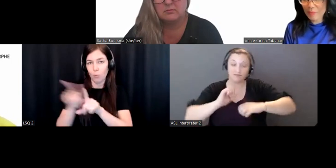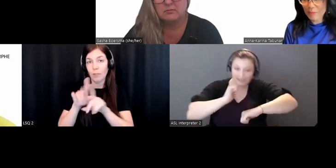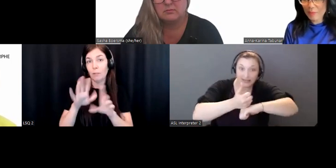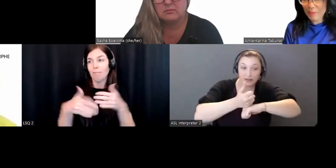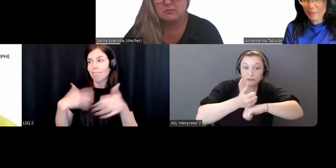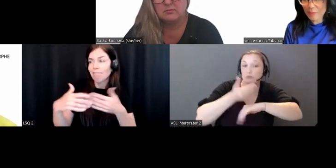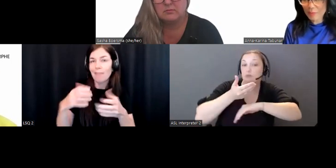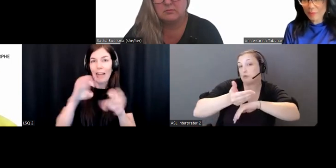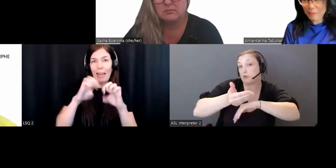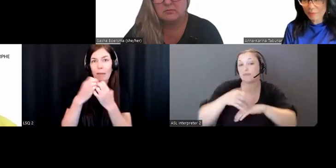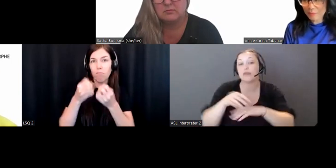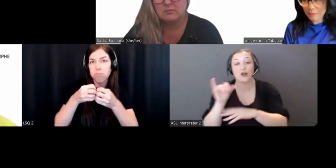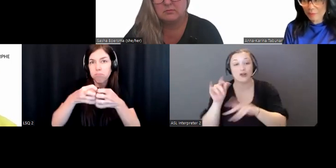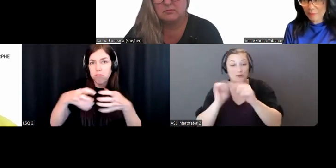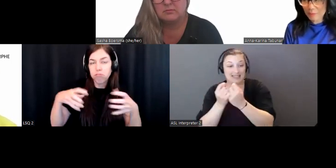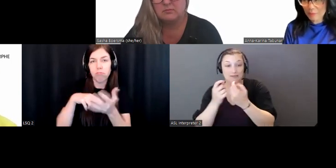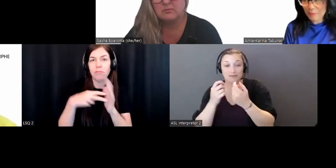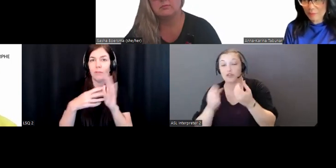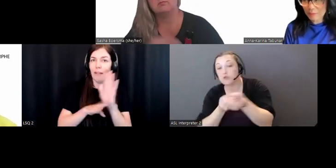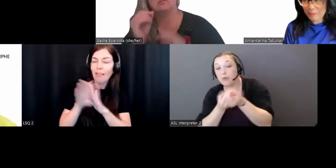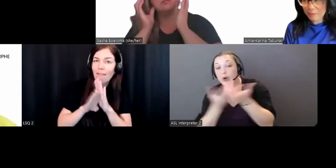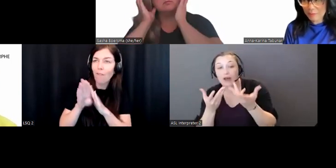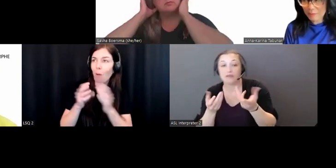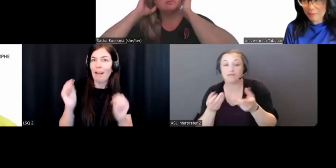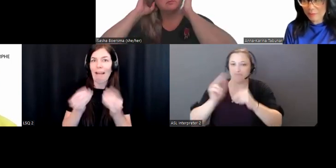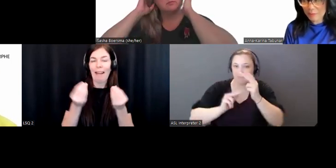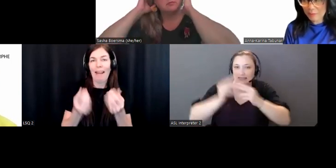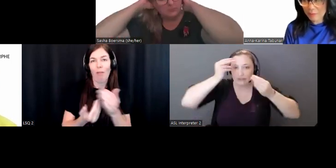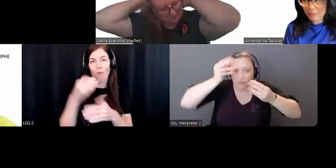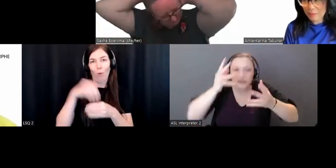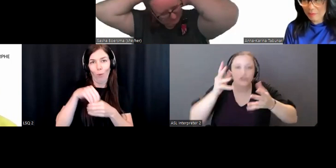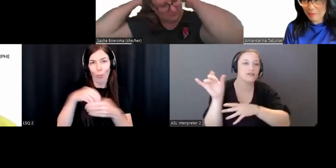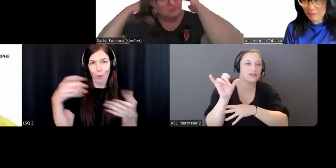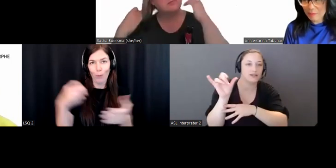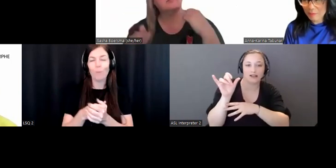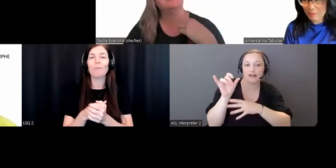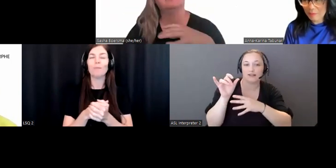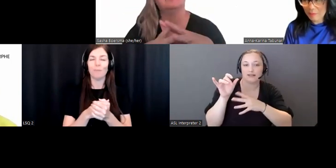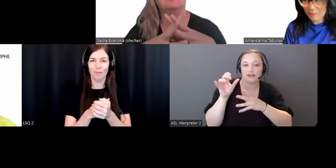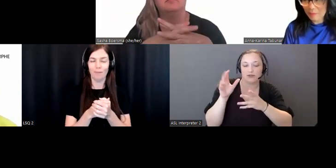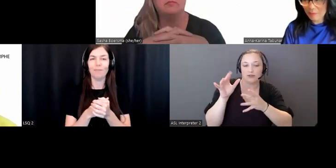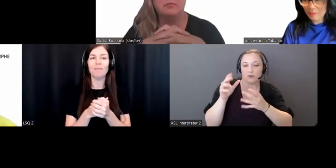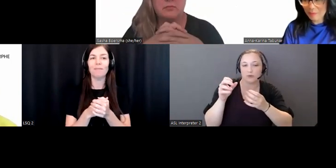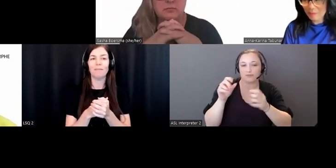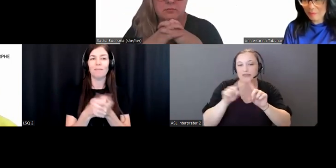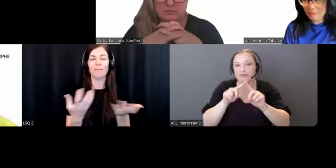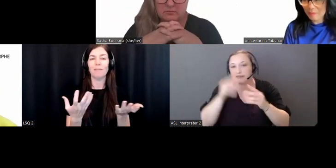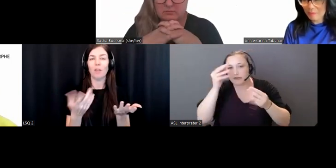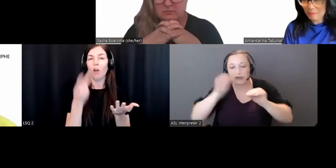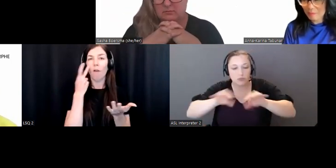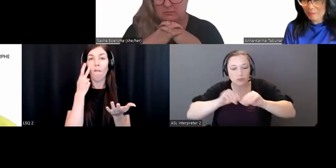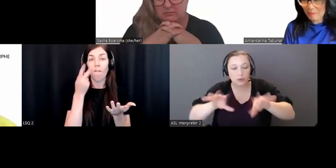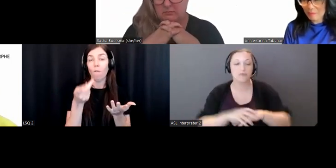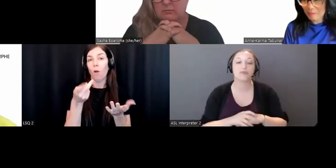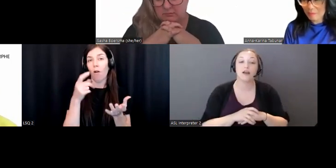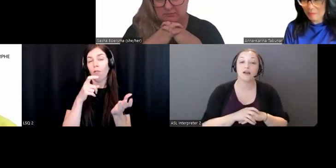question about potential and future job postings, I will be releasing that in our e-newsletter, as well as posting on our